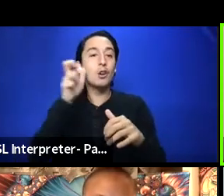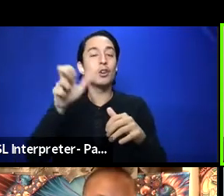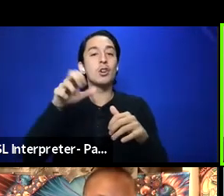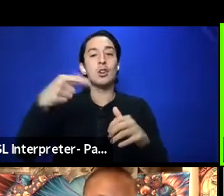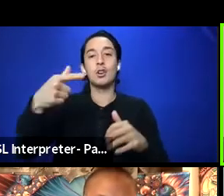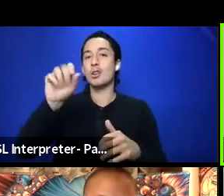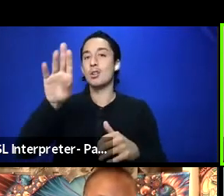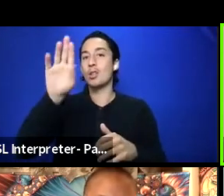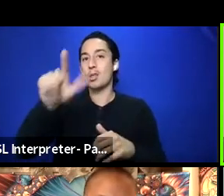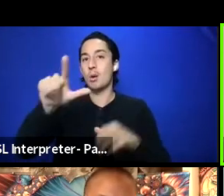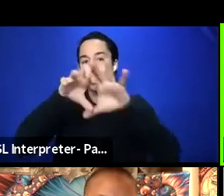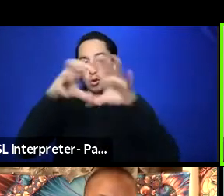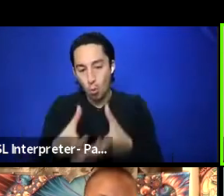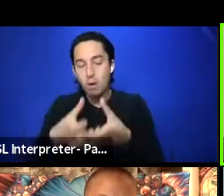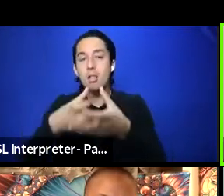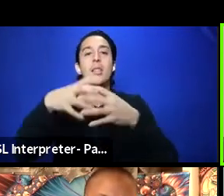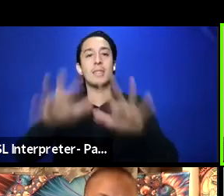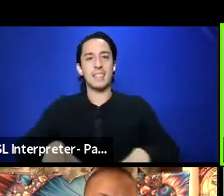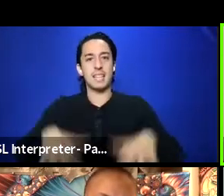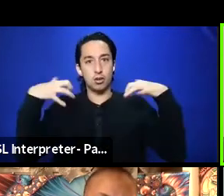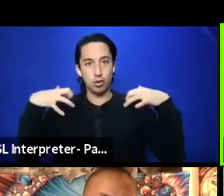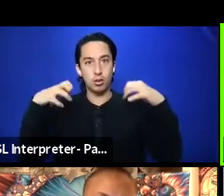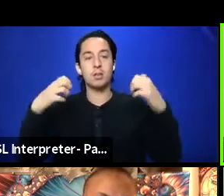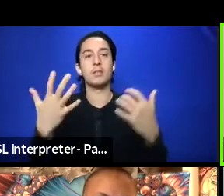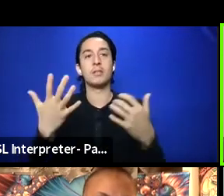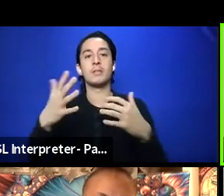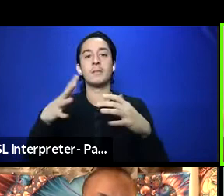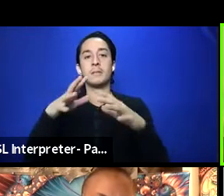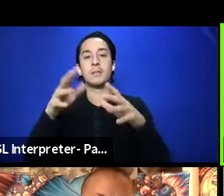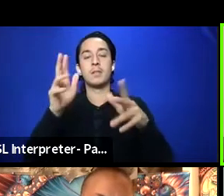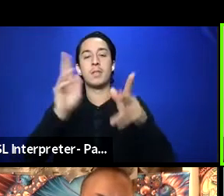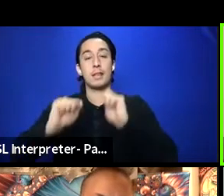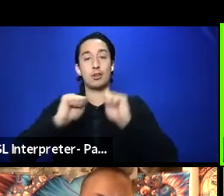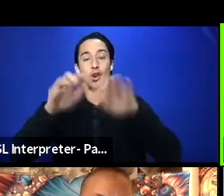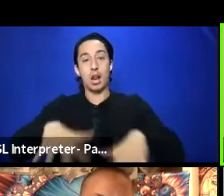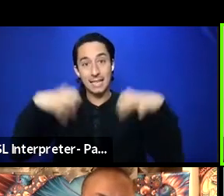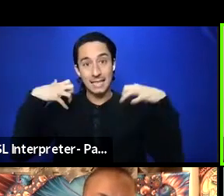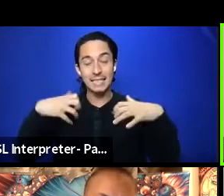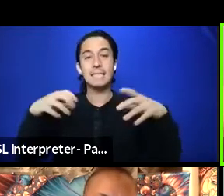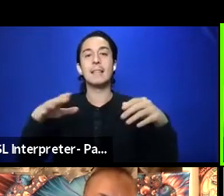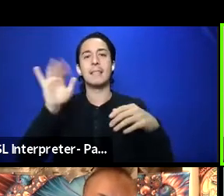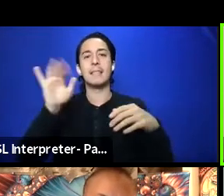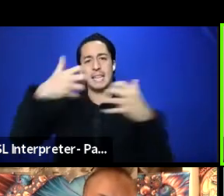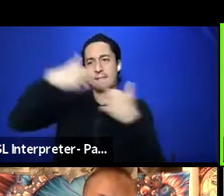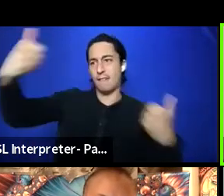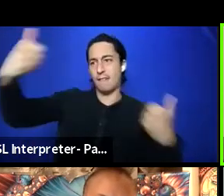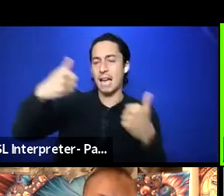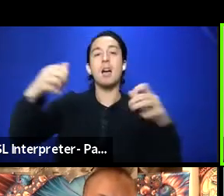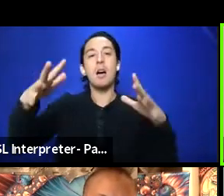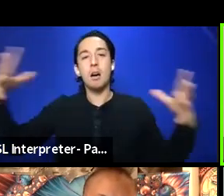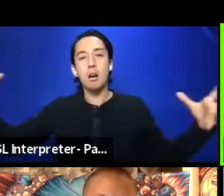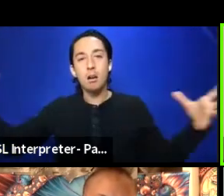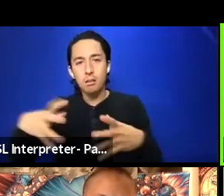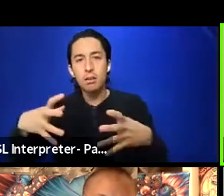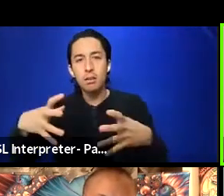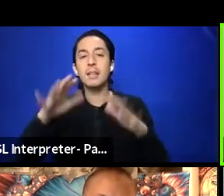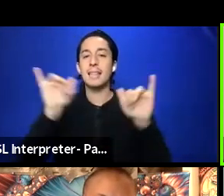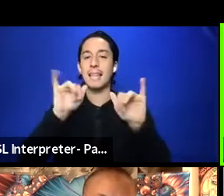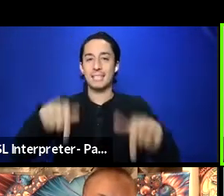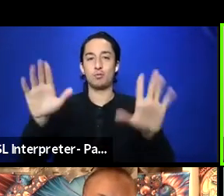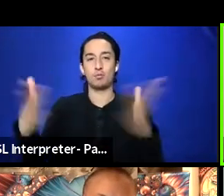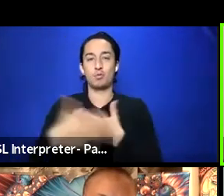breaking that continental divide as we are sitting in this room of a place that publishes American theater magazine, right?